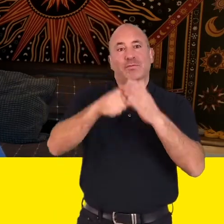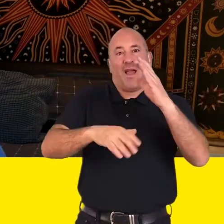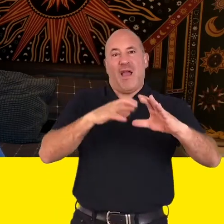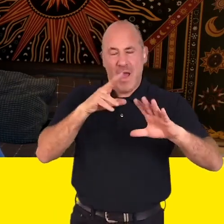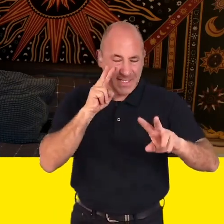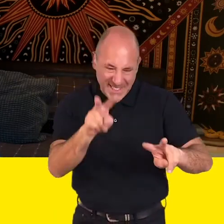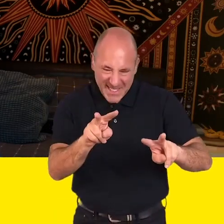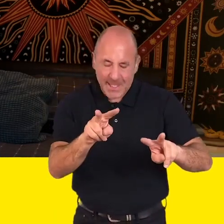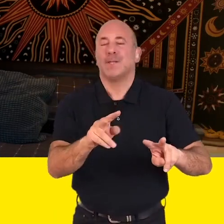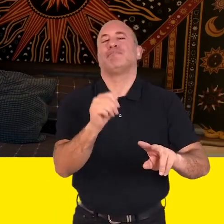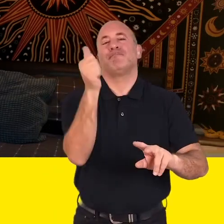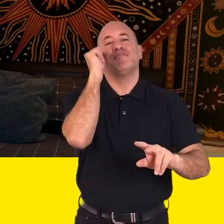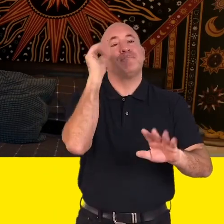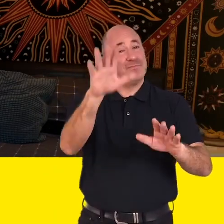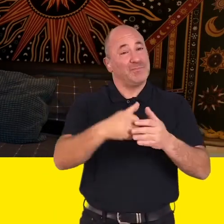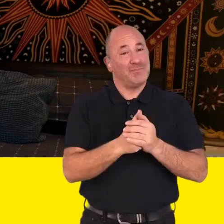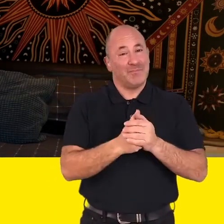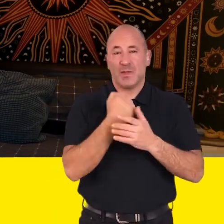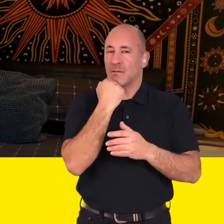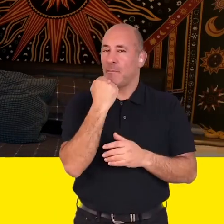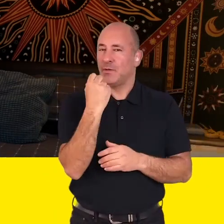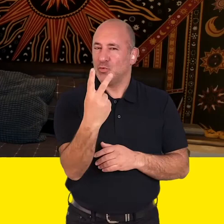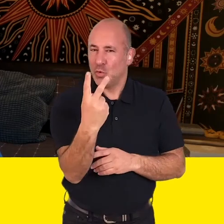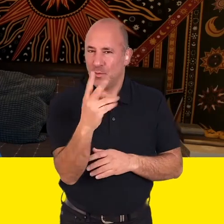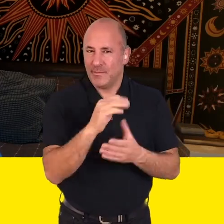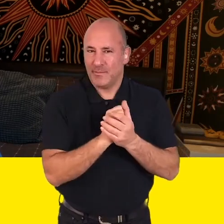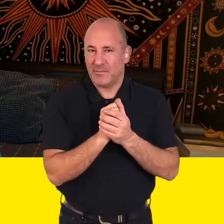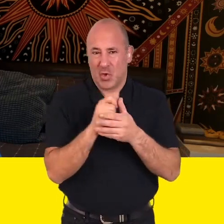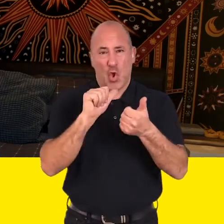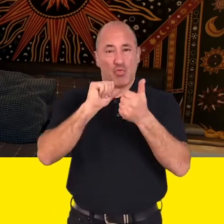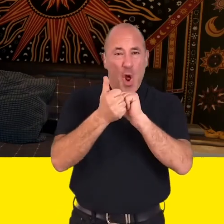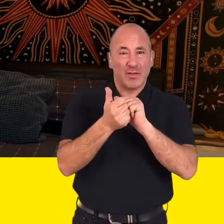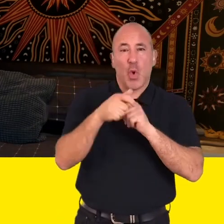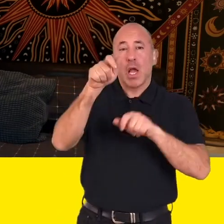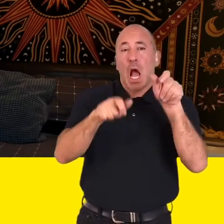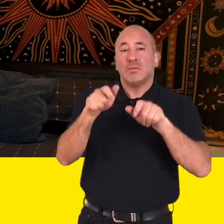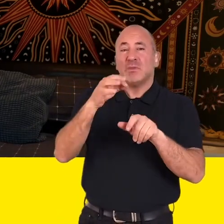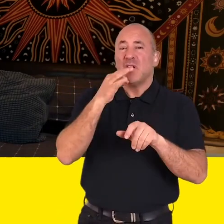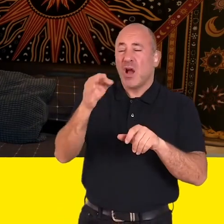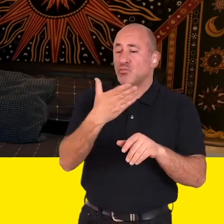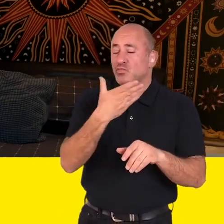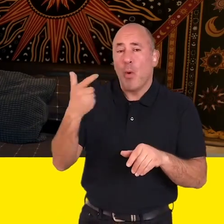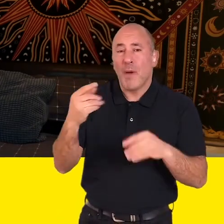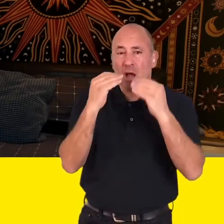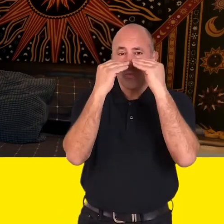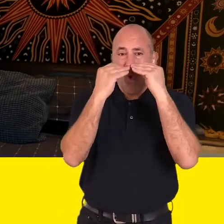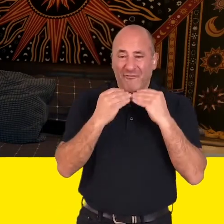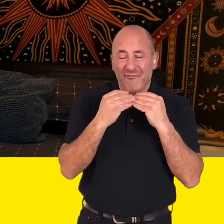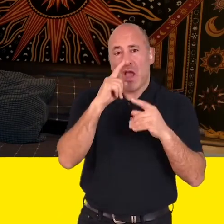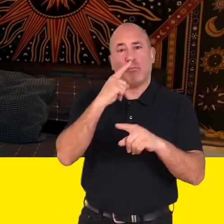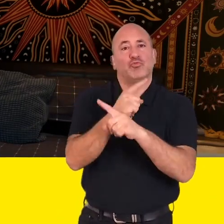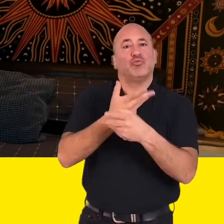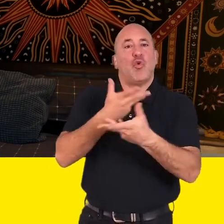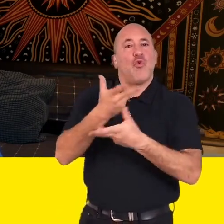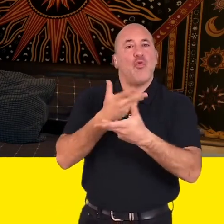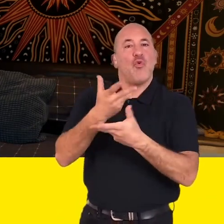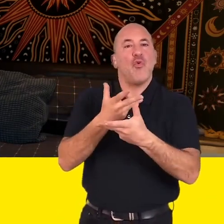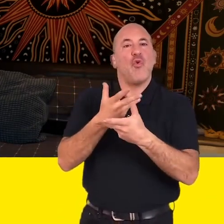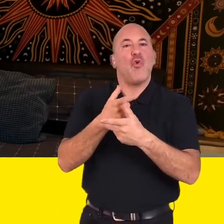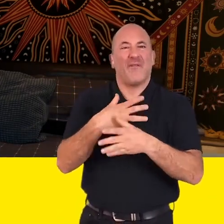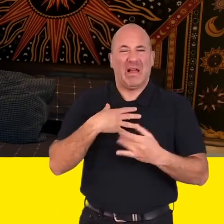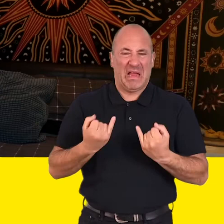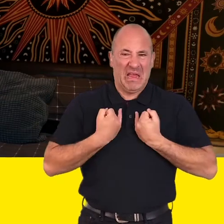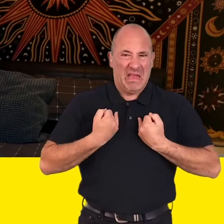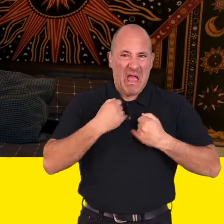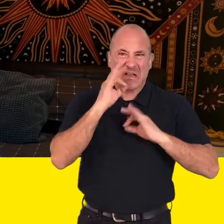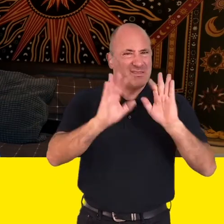notifying someone before they communicate with you what your needs are. Two, ask your colleagues or customers to lower their masks when speaking to you. You don't need